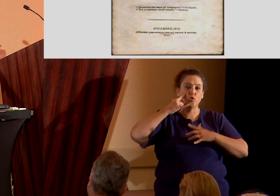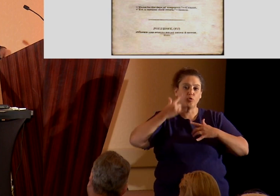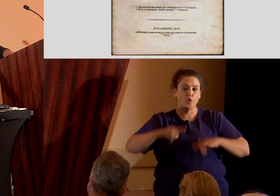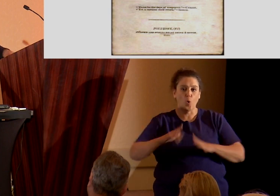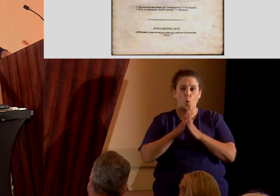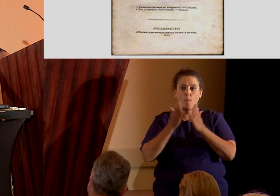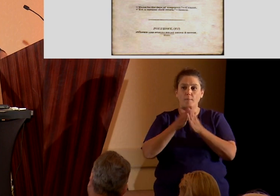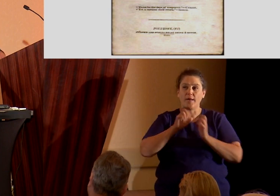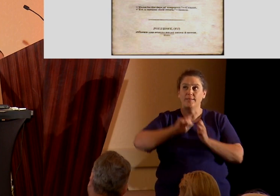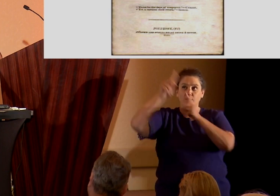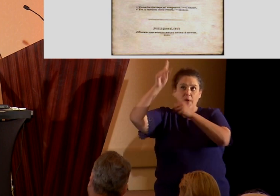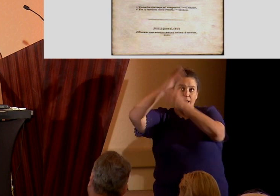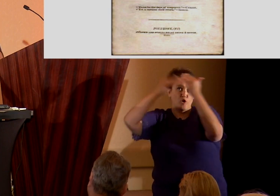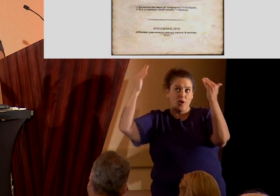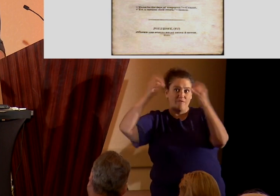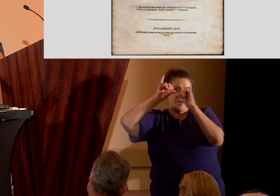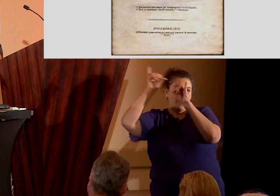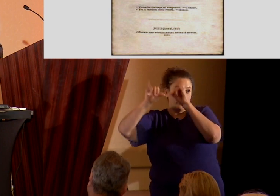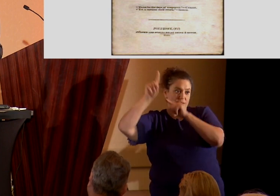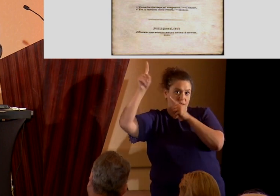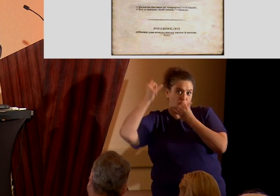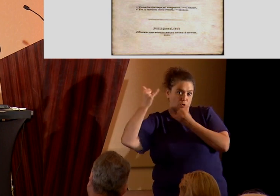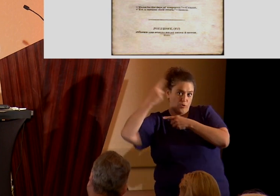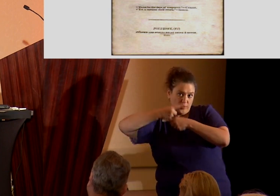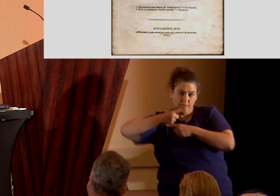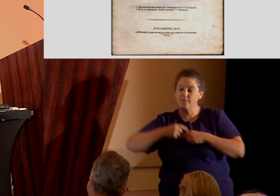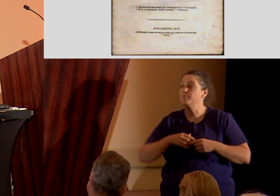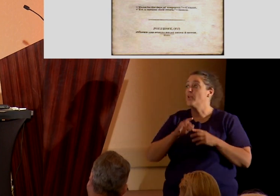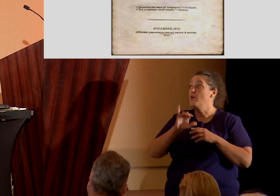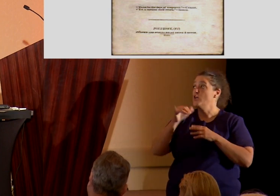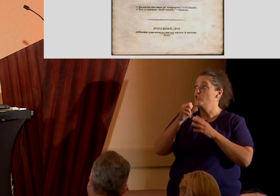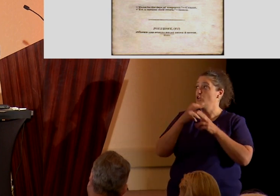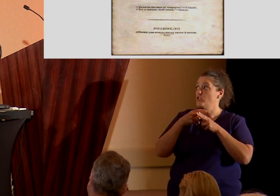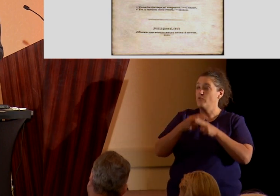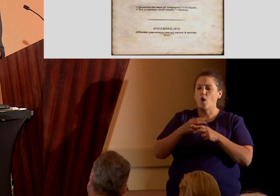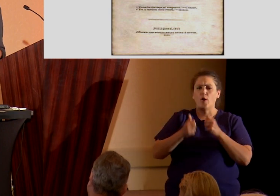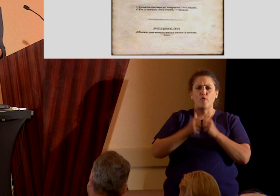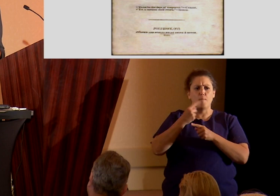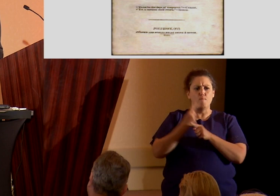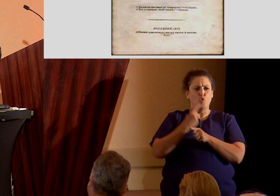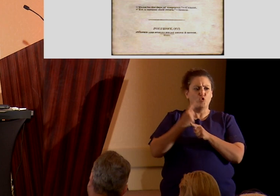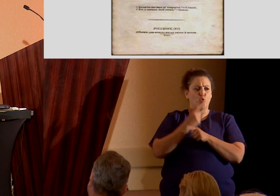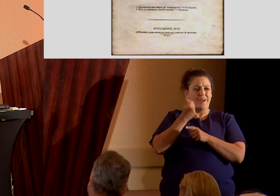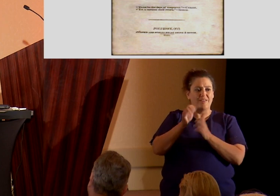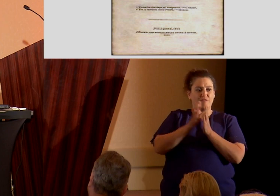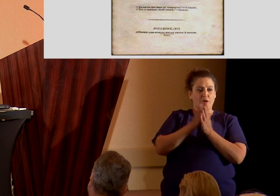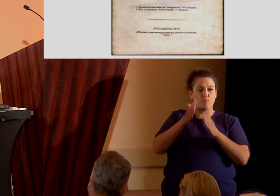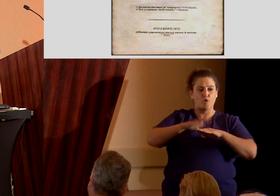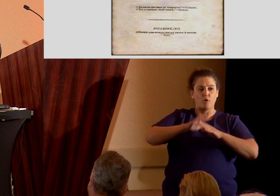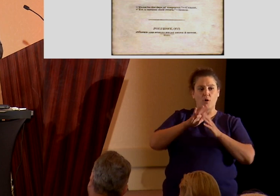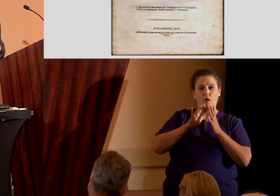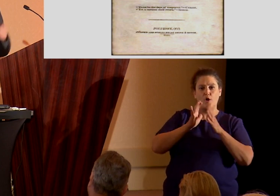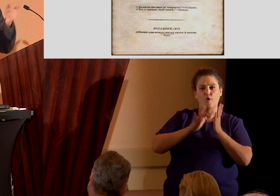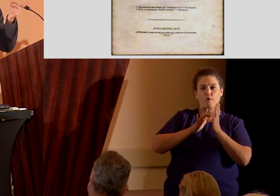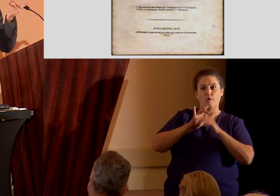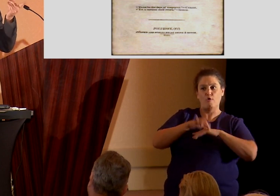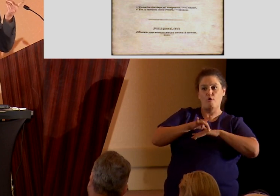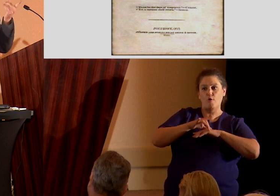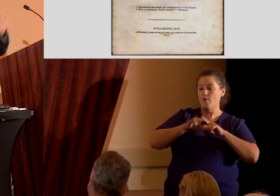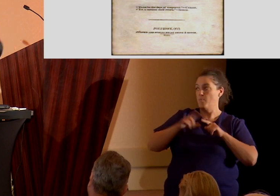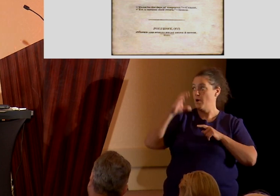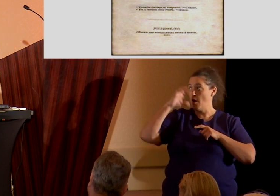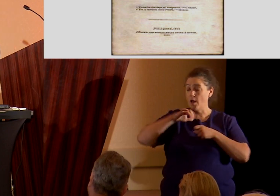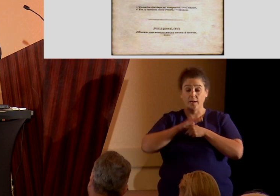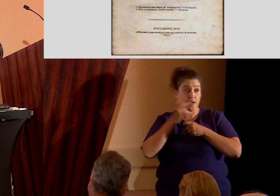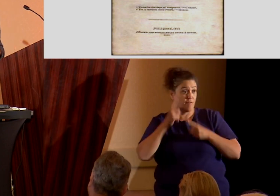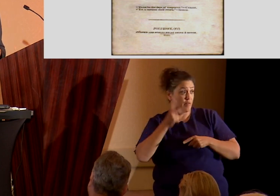remain to this day. Joseph called the Book of Mormon the most correct of any book on earth, though oddly enough, and if you saw this